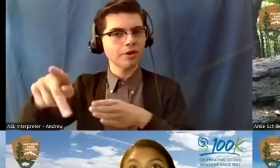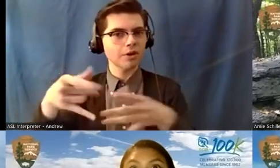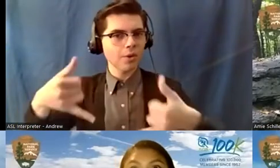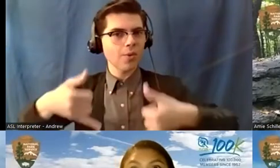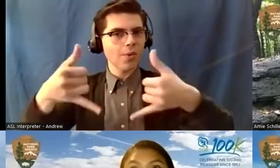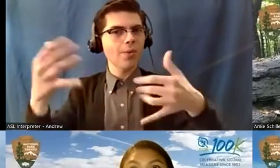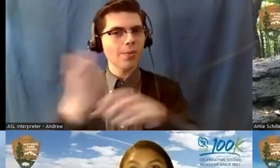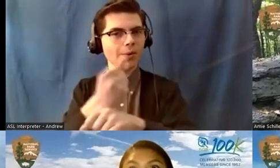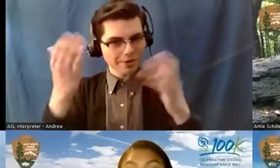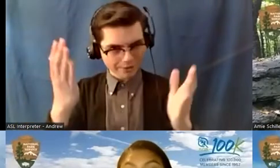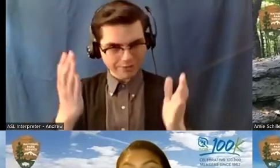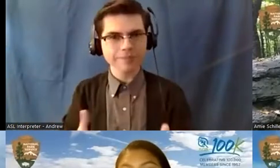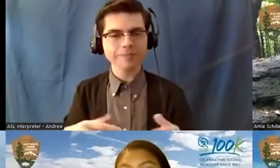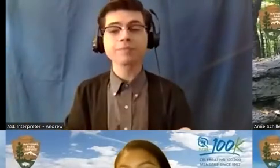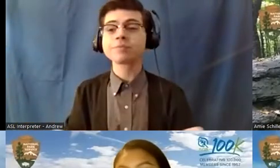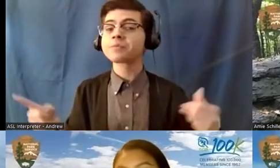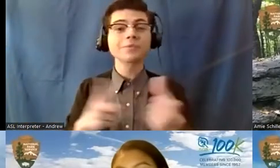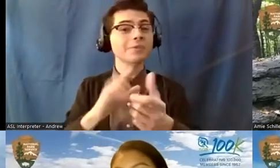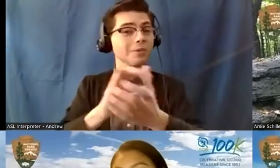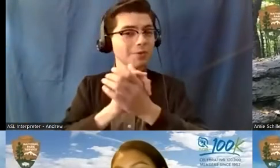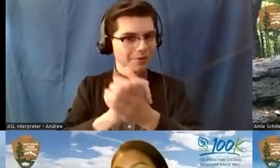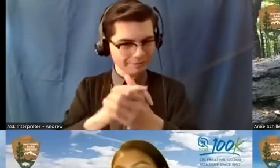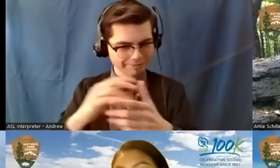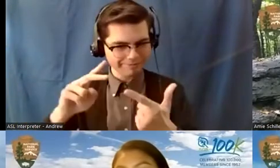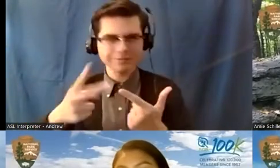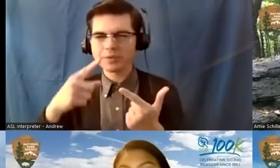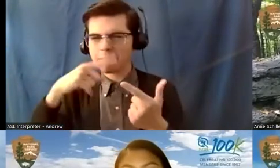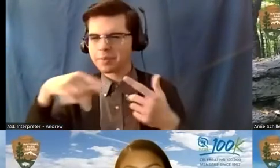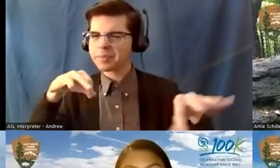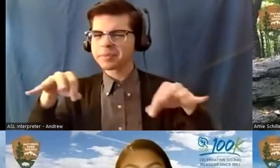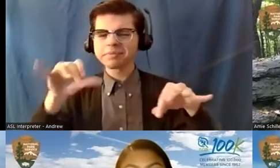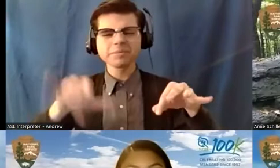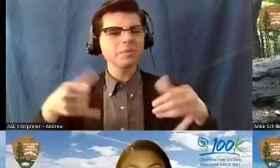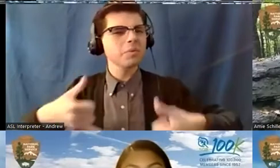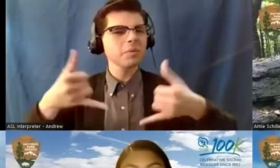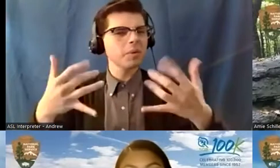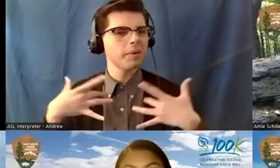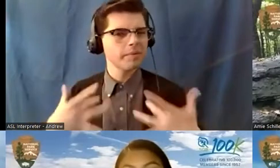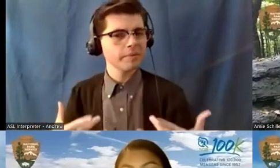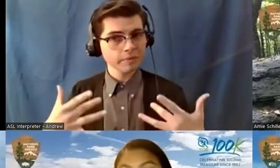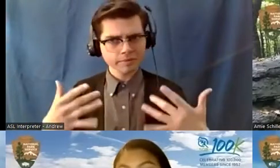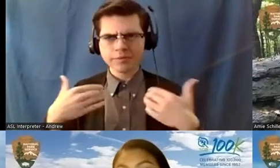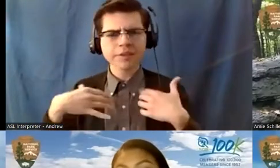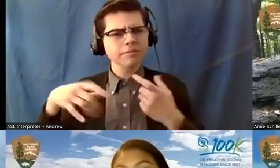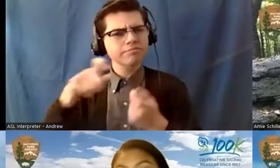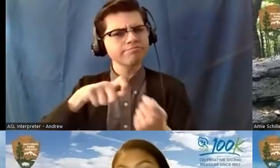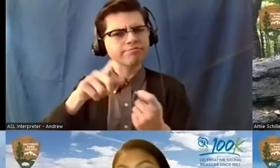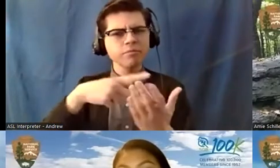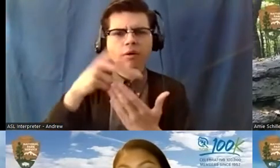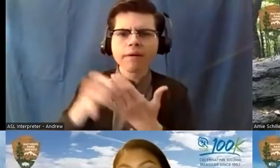First, congratulations. Second, can you explain more about what this is? And is there a specific project or internship